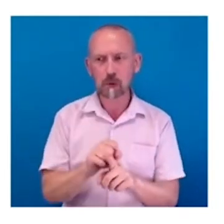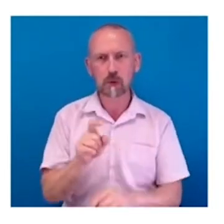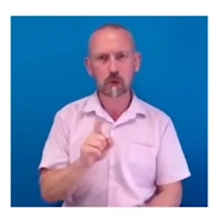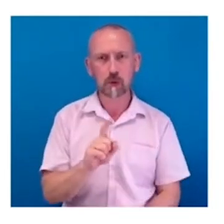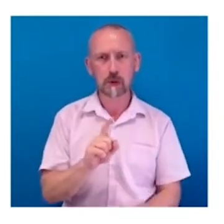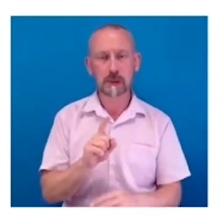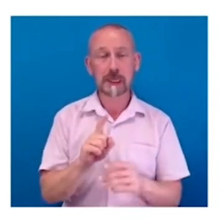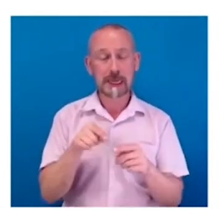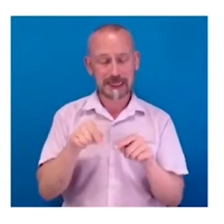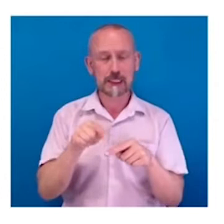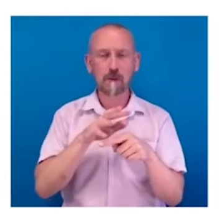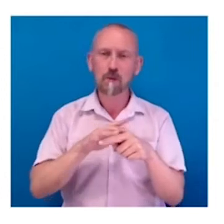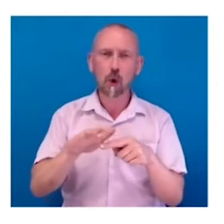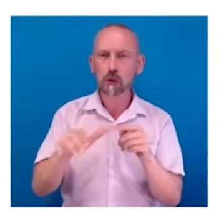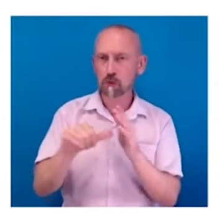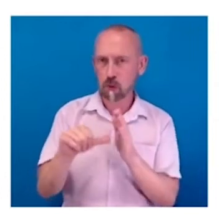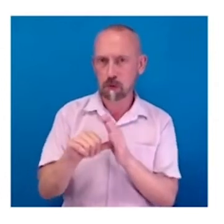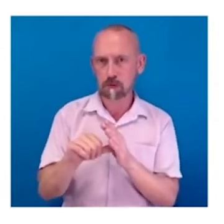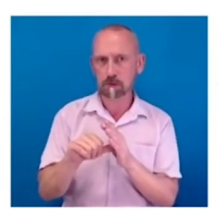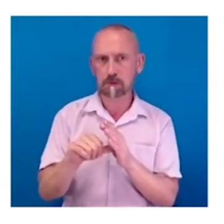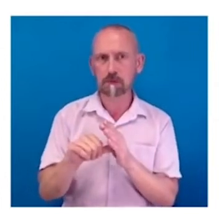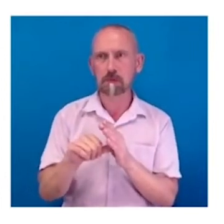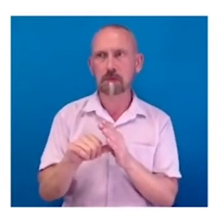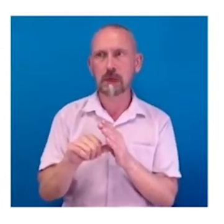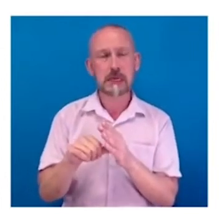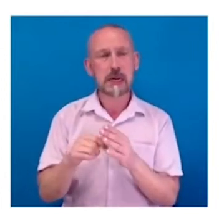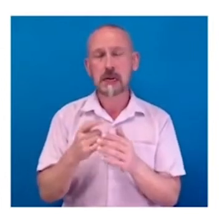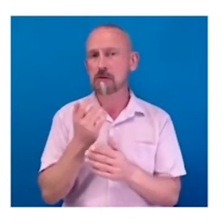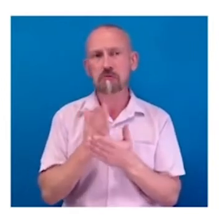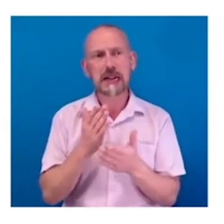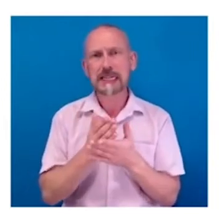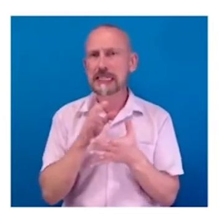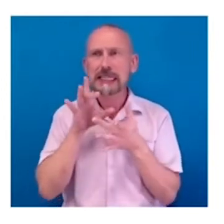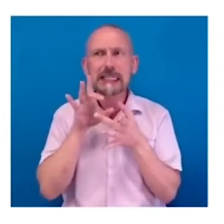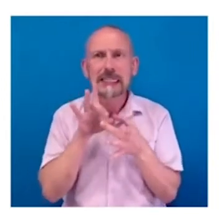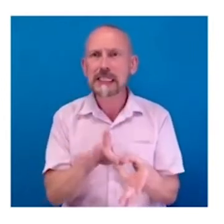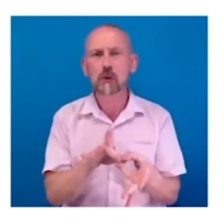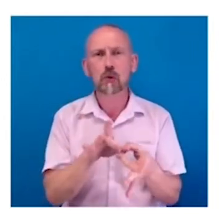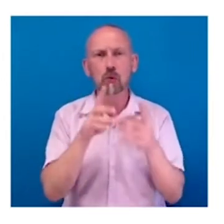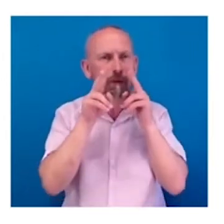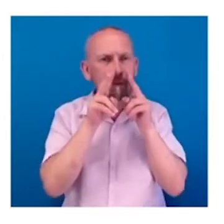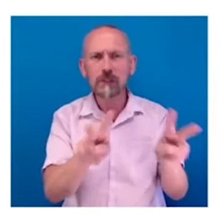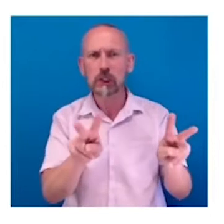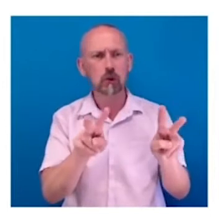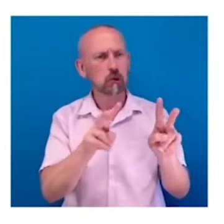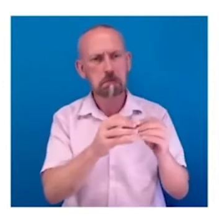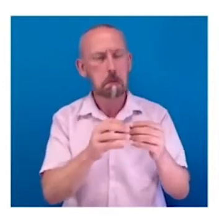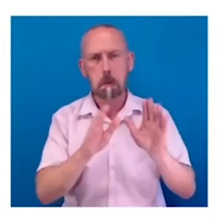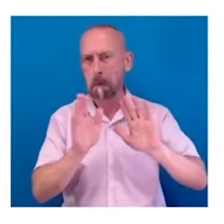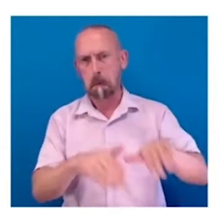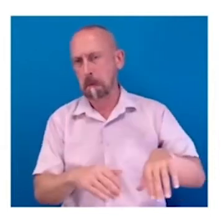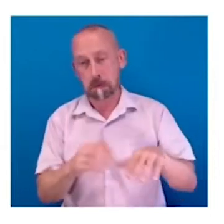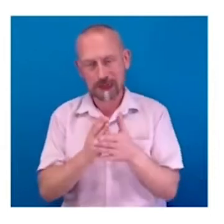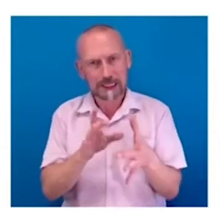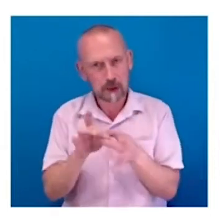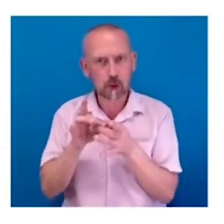phonological deficit. You know, it's got very little to do with the visual environment. Interestingly